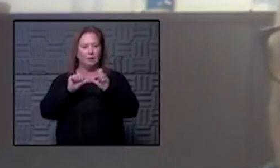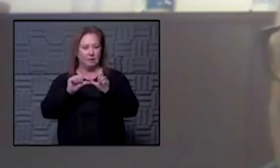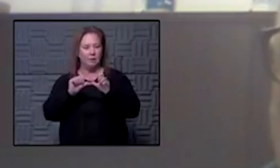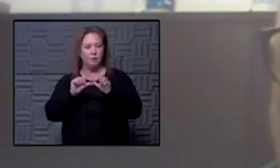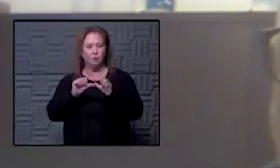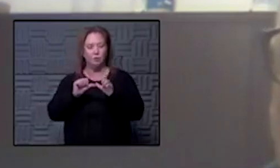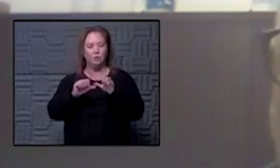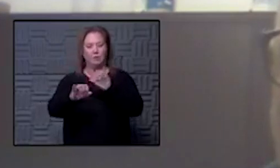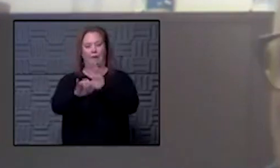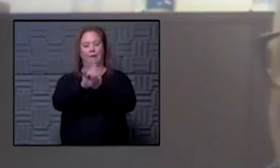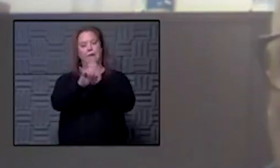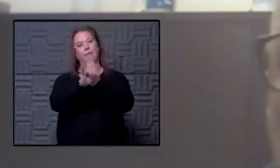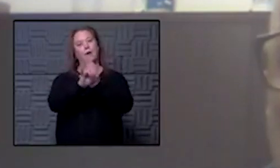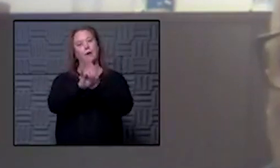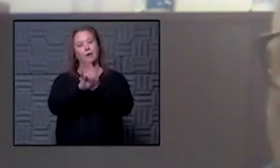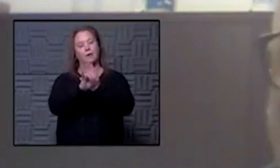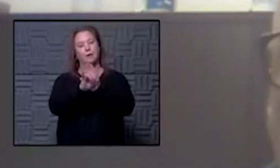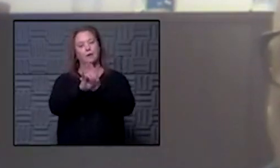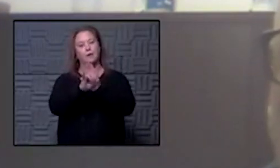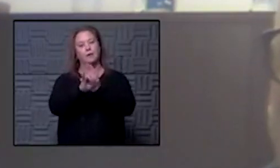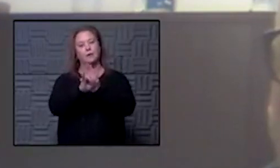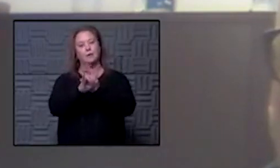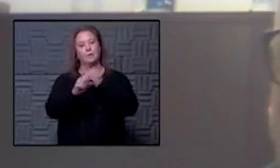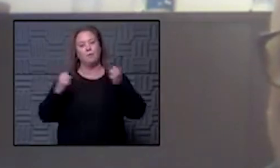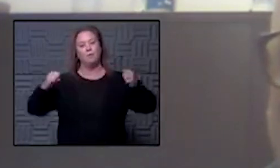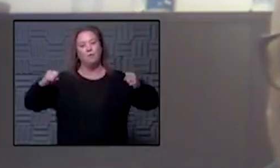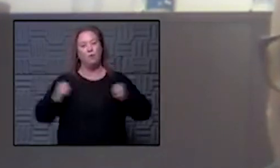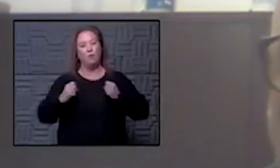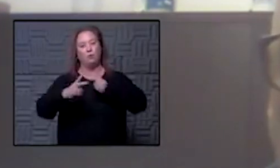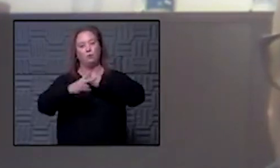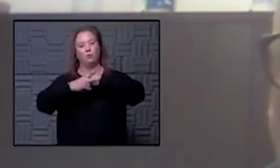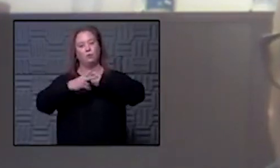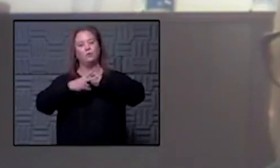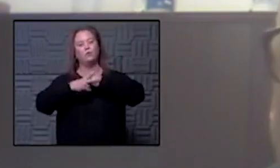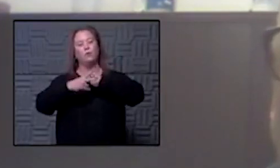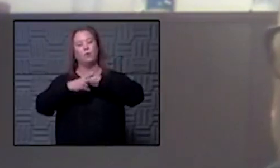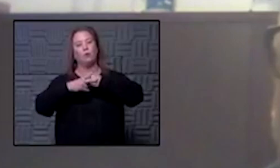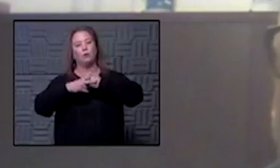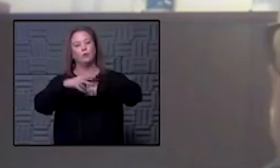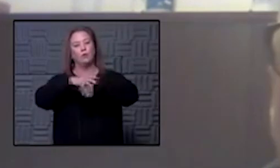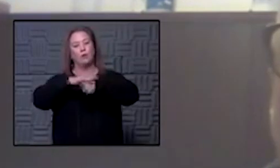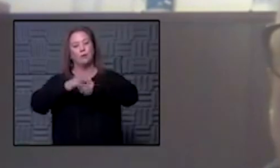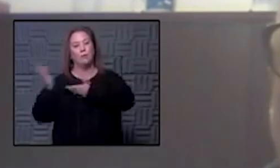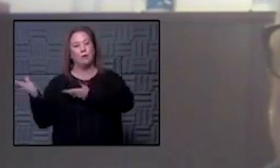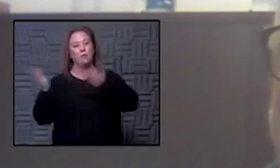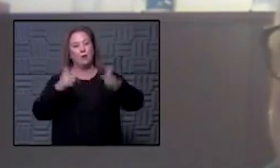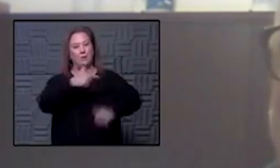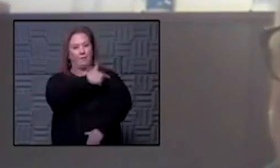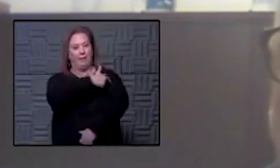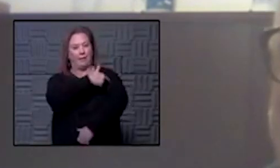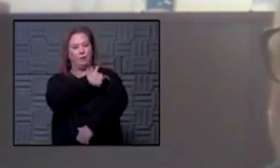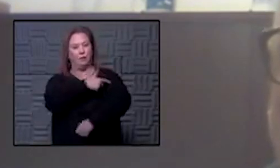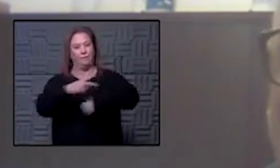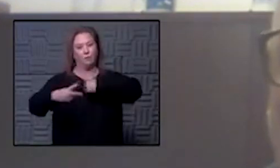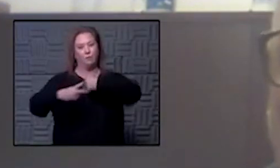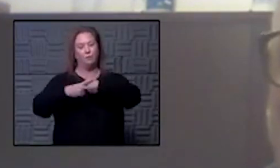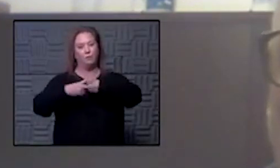are continuing to move forward we've identified some ultra cold storage locations that we'll be able to bring vaccine into the state uh we will continue